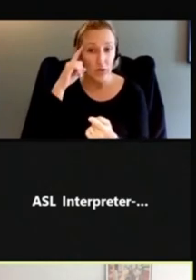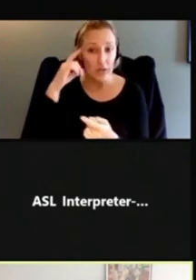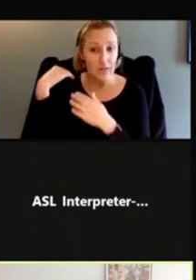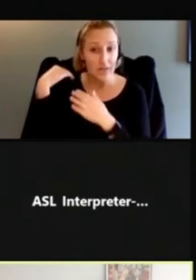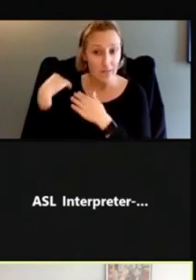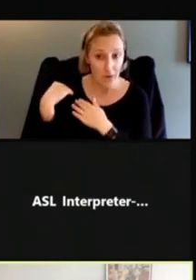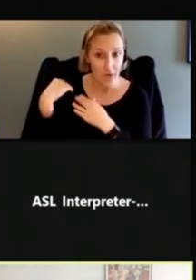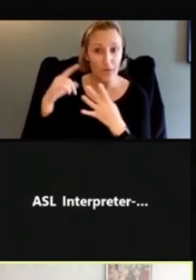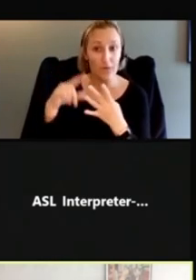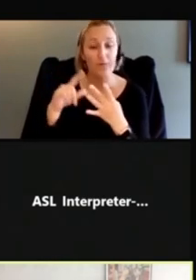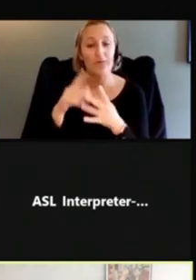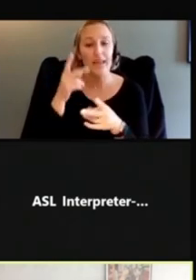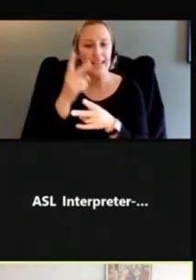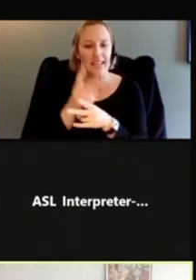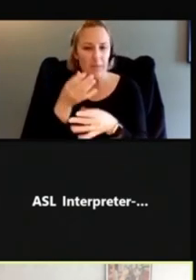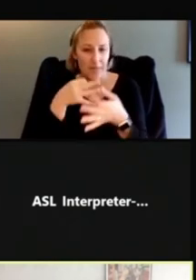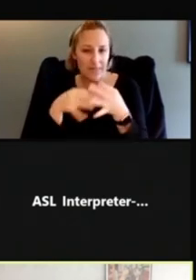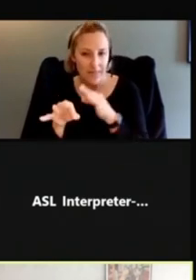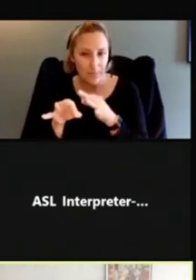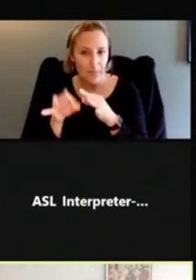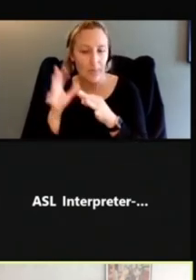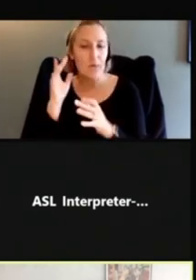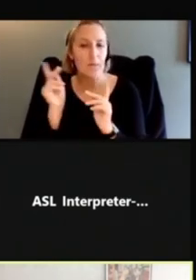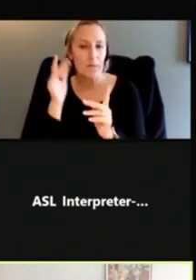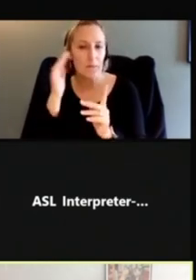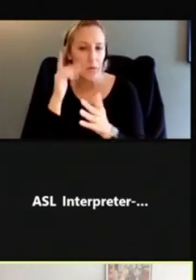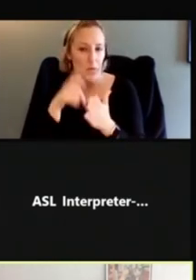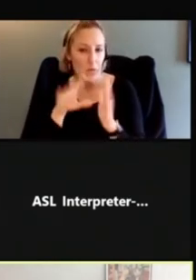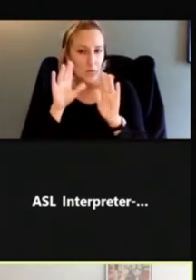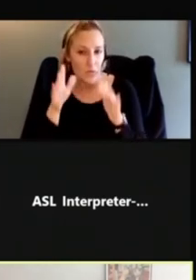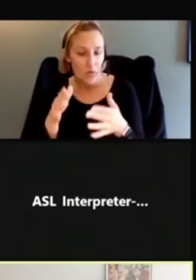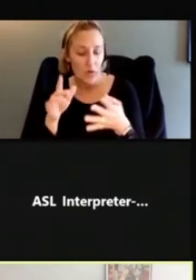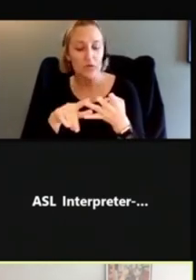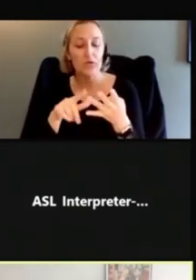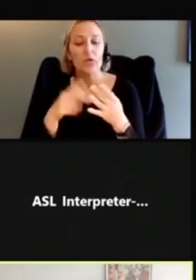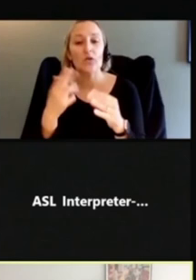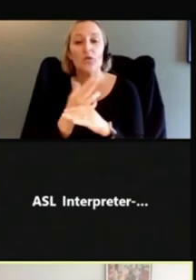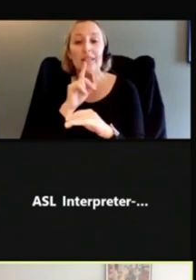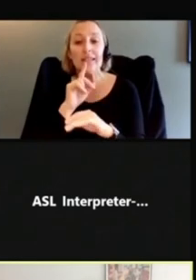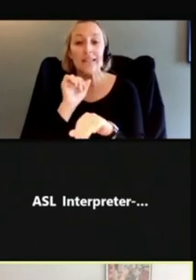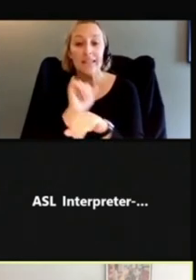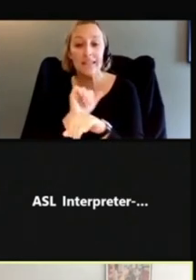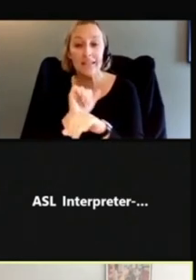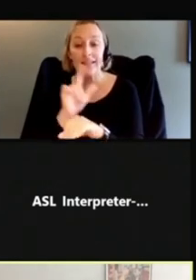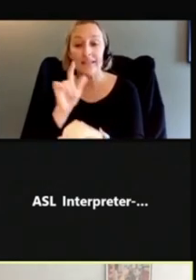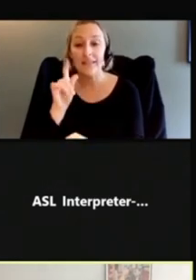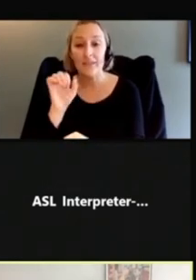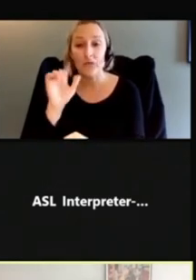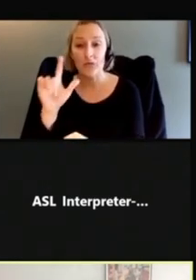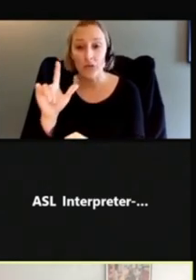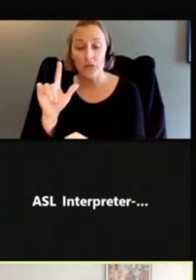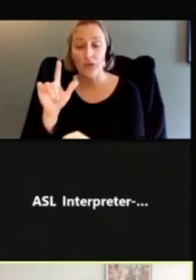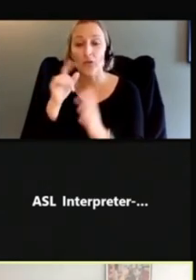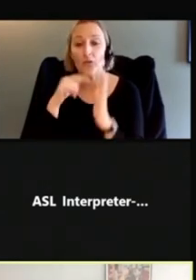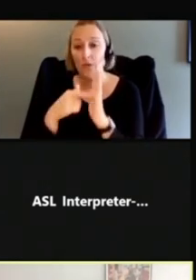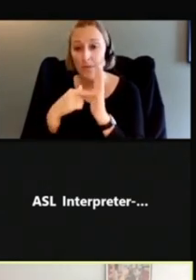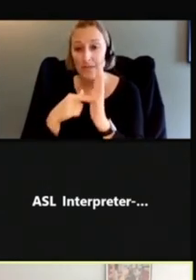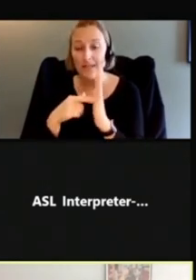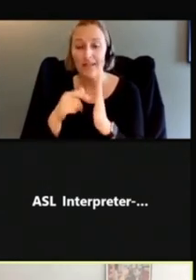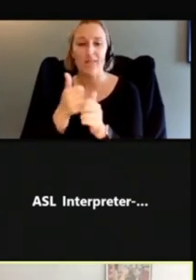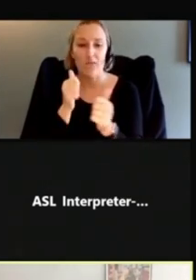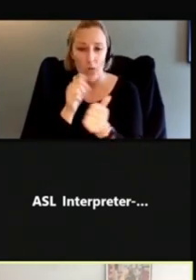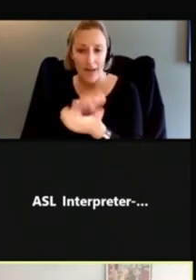simple so people know what to focus on, using literal representation and avoiding abstract symbols, incorporating